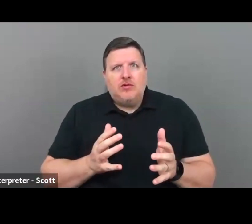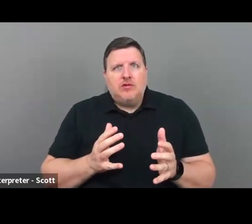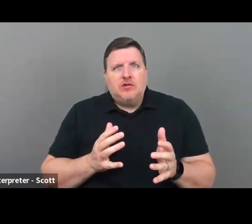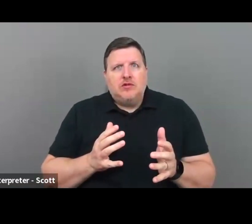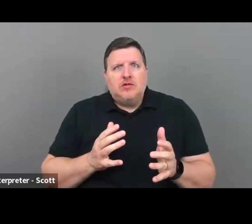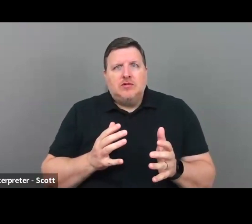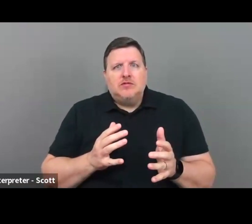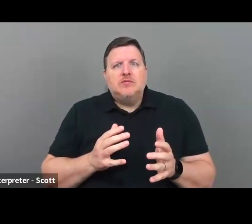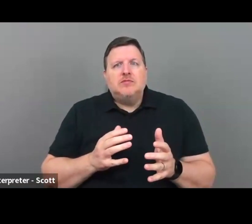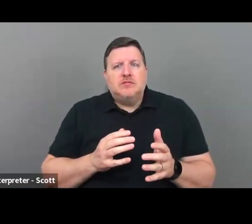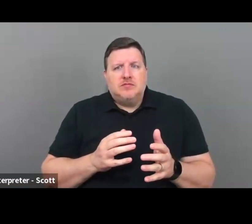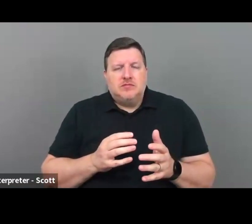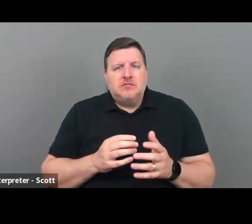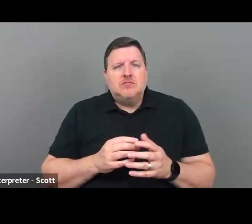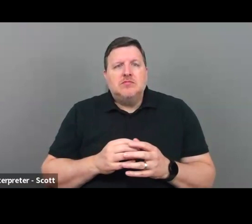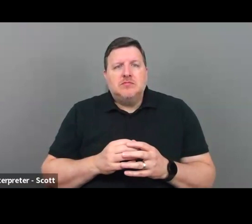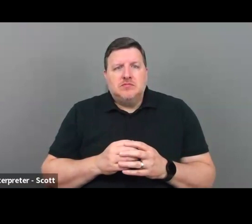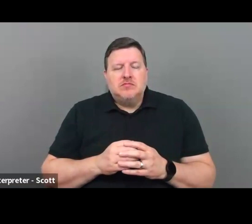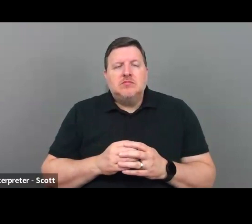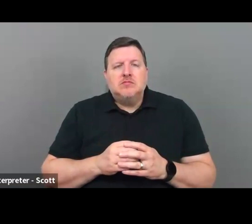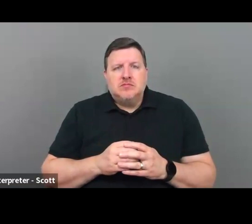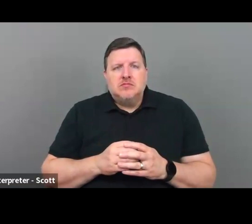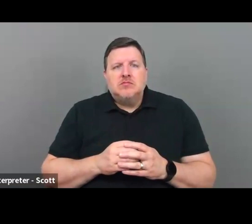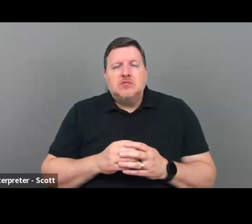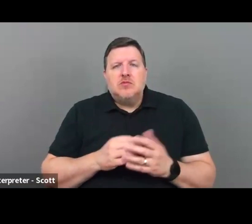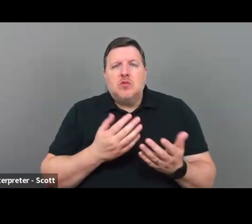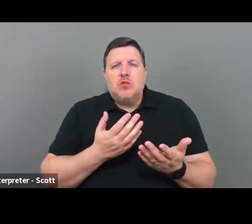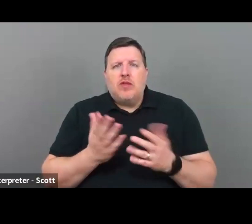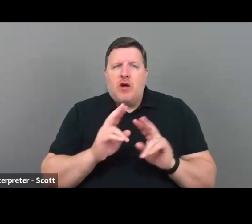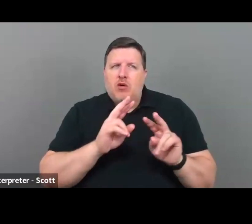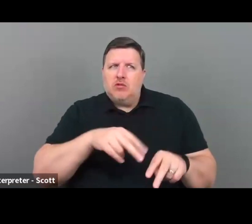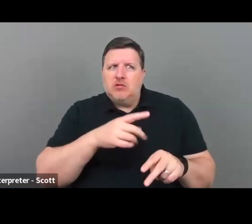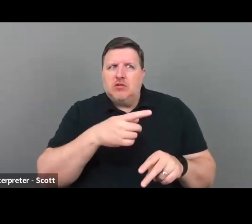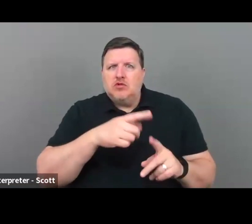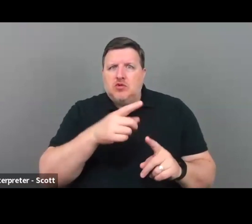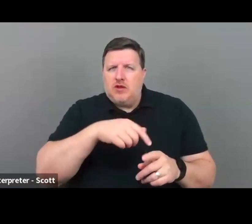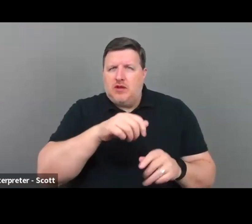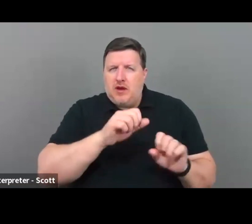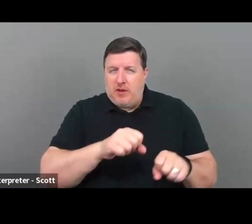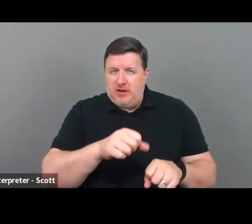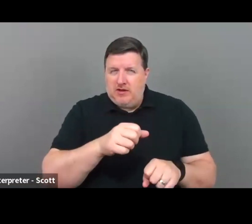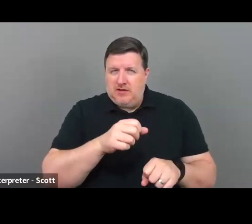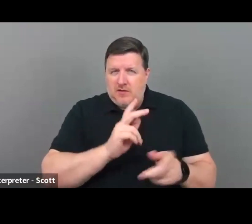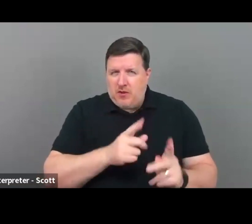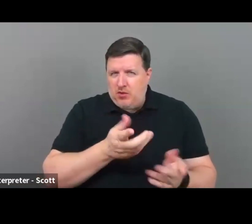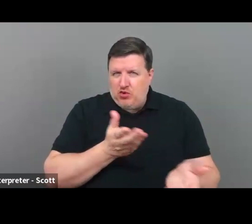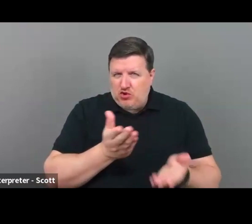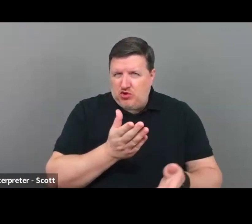denigrating the abilities of the people you serve. Am I reading that correctly?